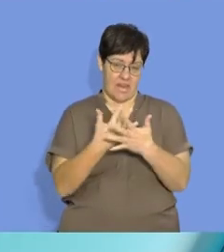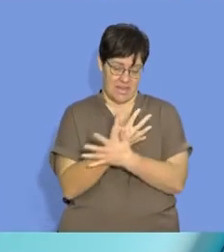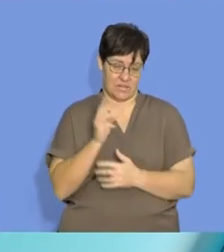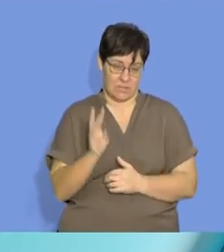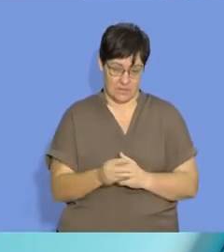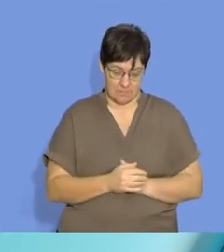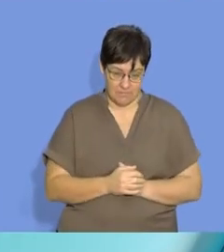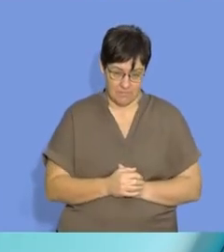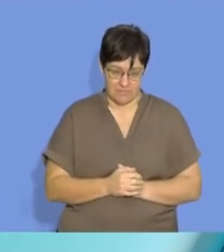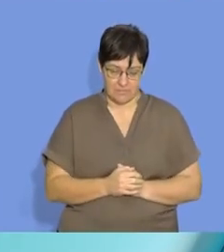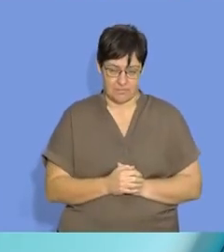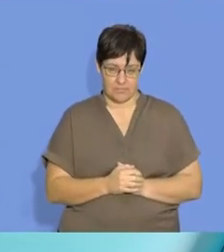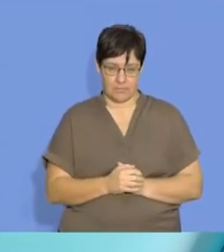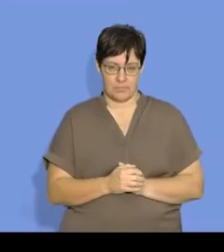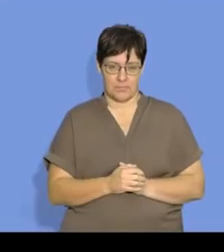of reaction.